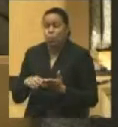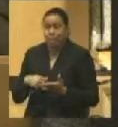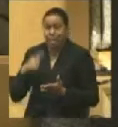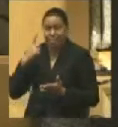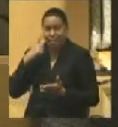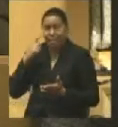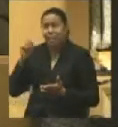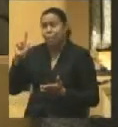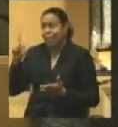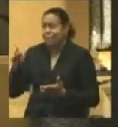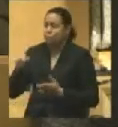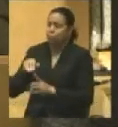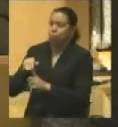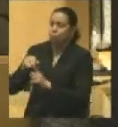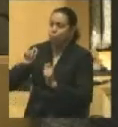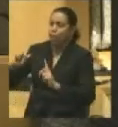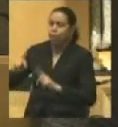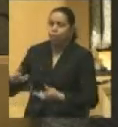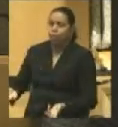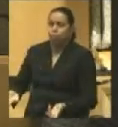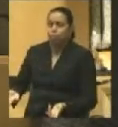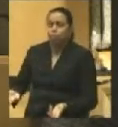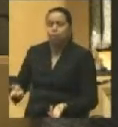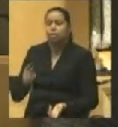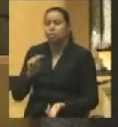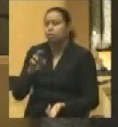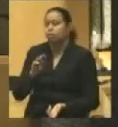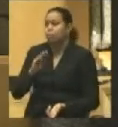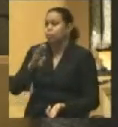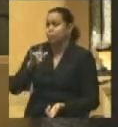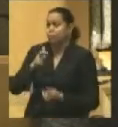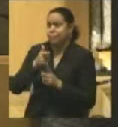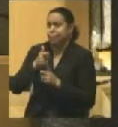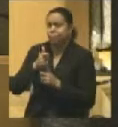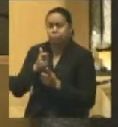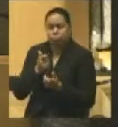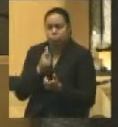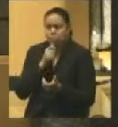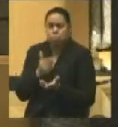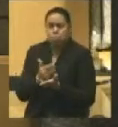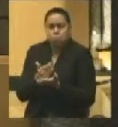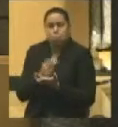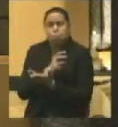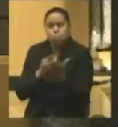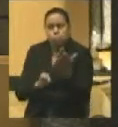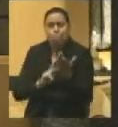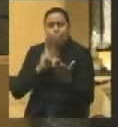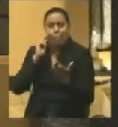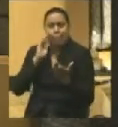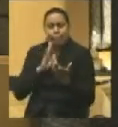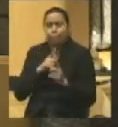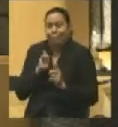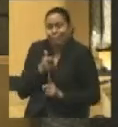Lincoln did need a wake-up call. Trumbull himself was no stranger to politics. And, he seemed surprised that